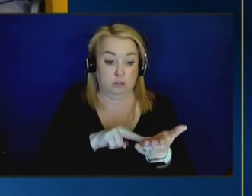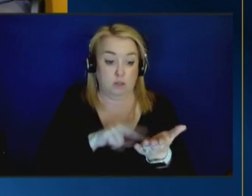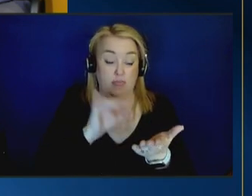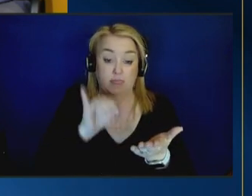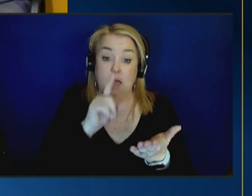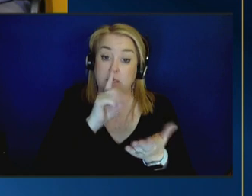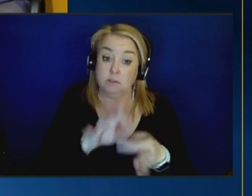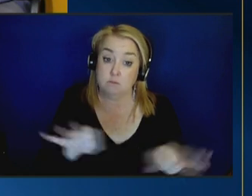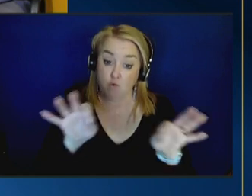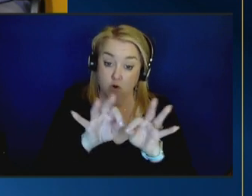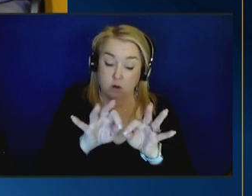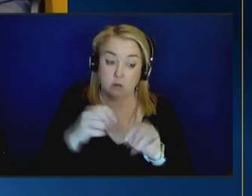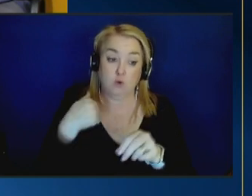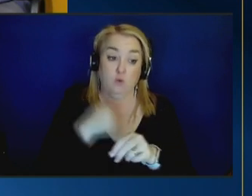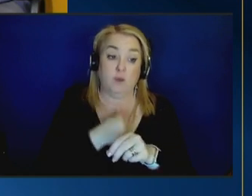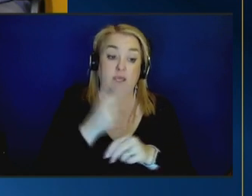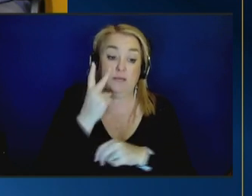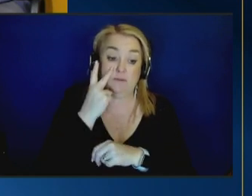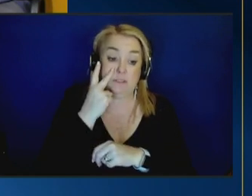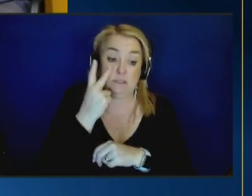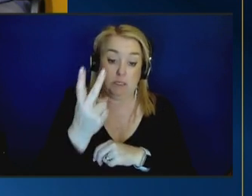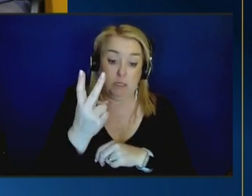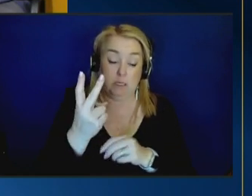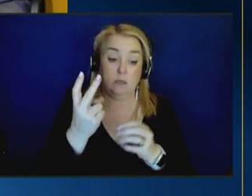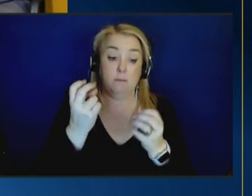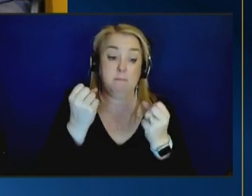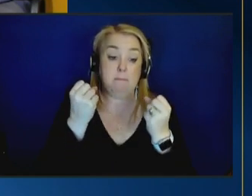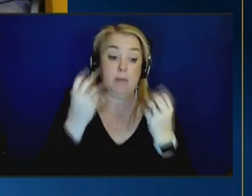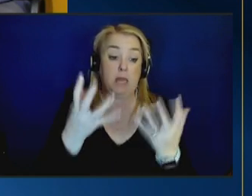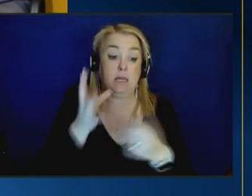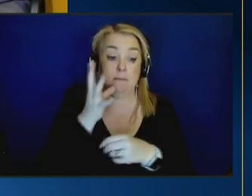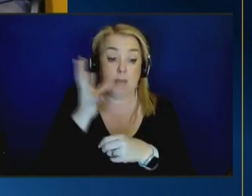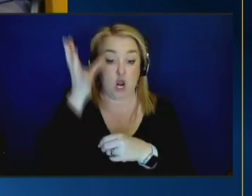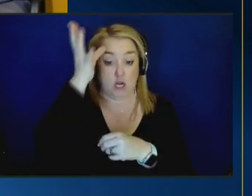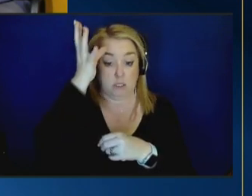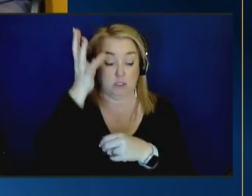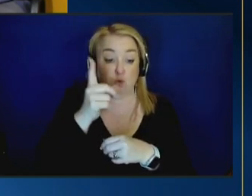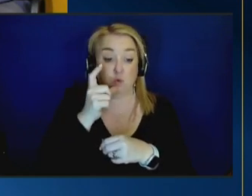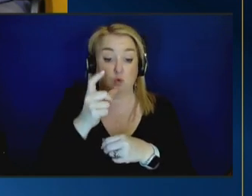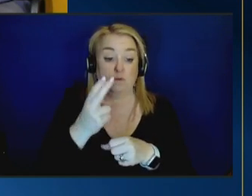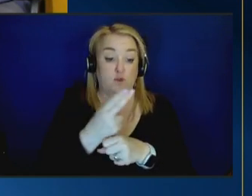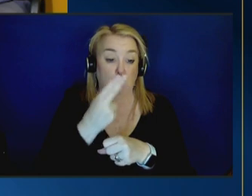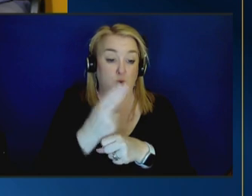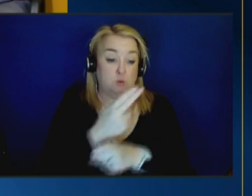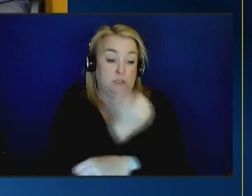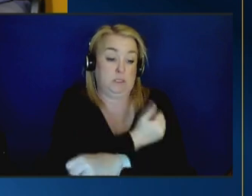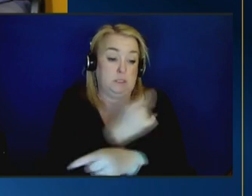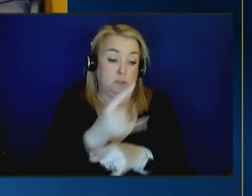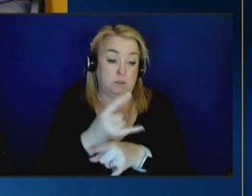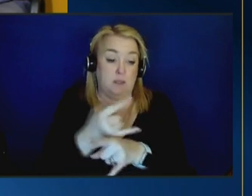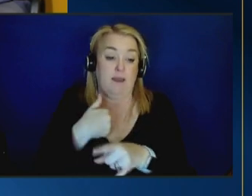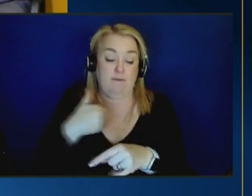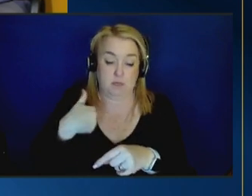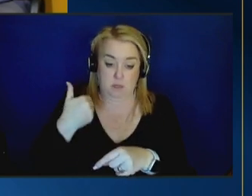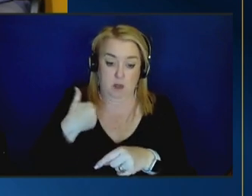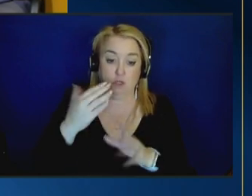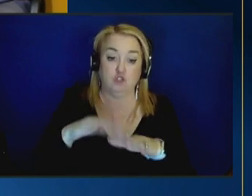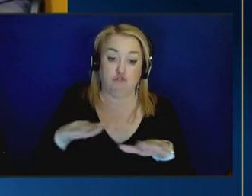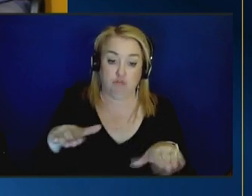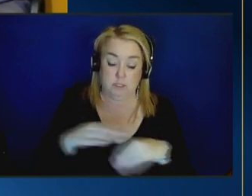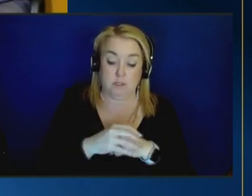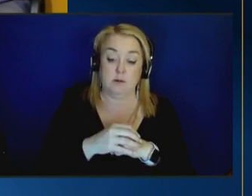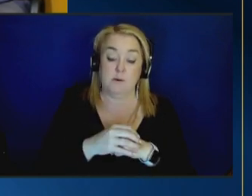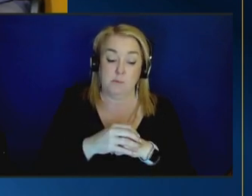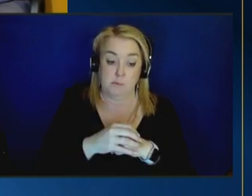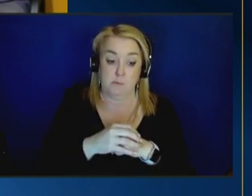because what we found is many of our parents who have substance use issues they have younger children and what